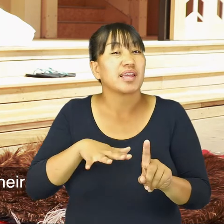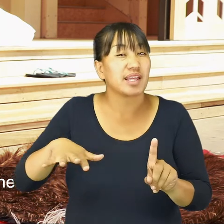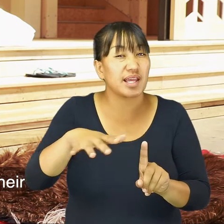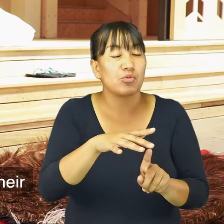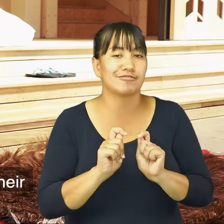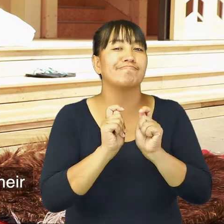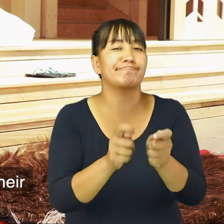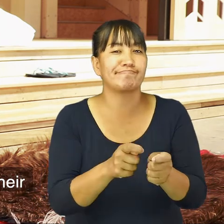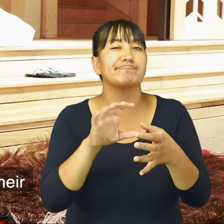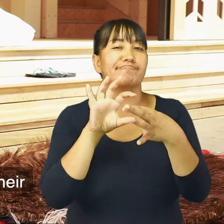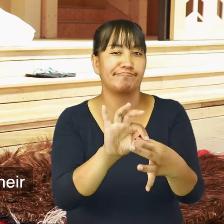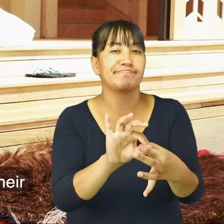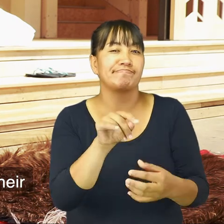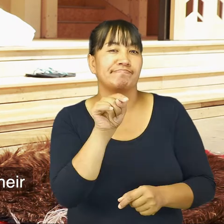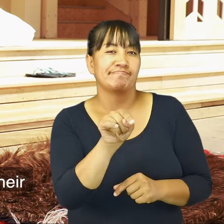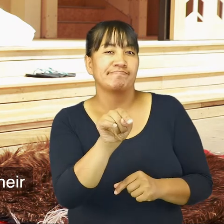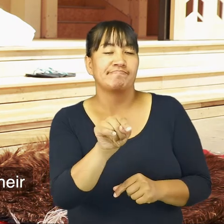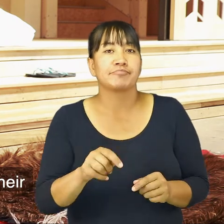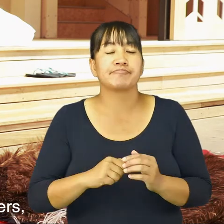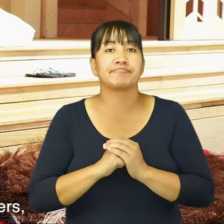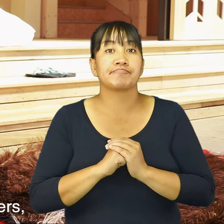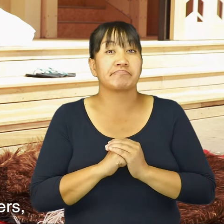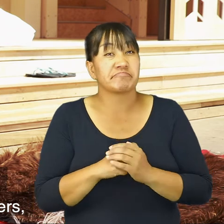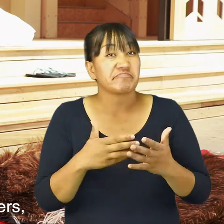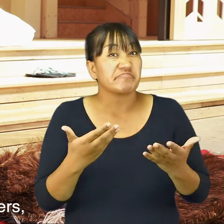for their marae, hapu or iwi.